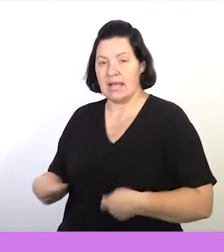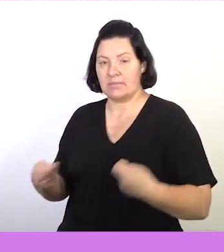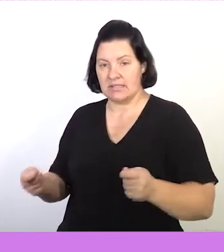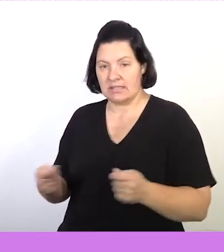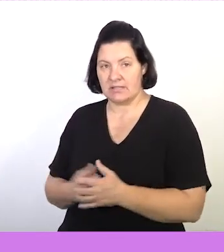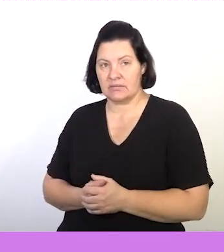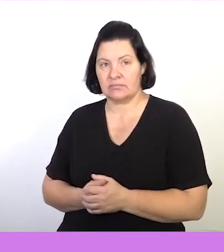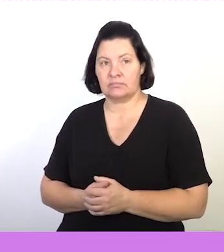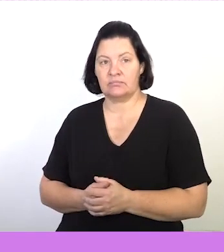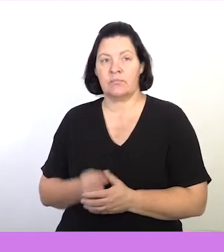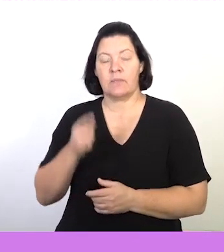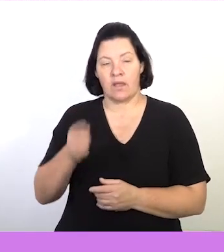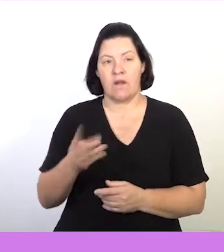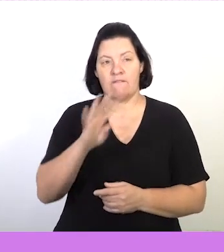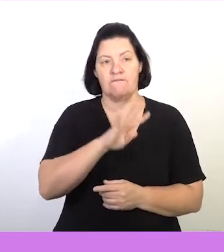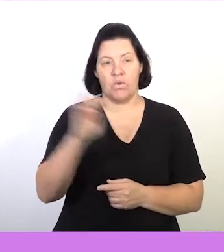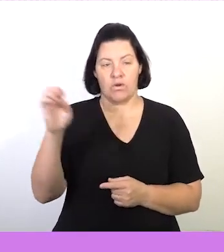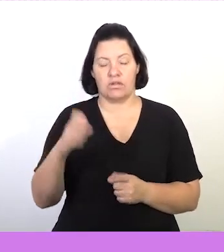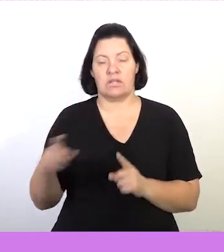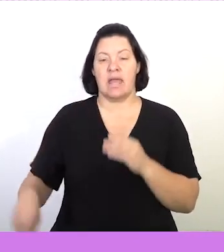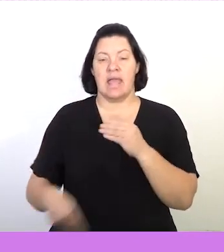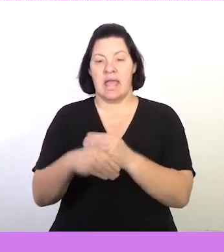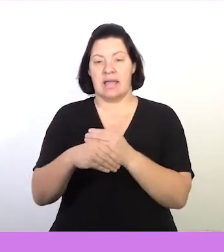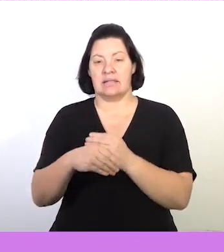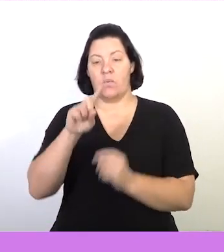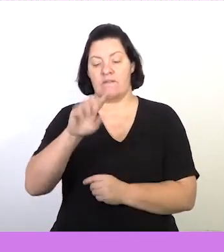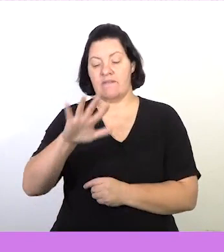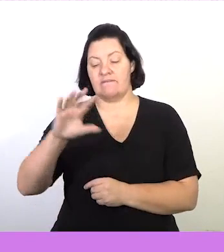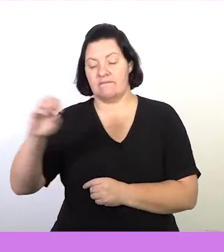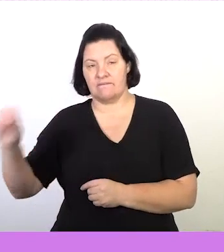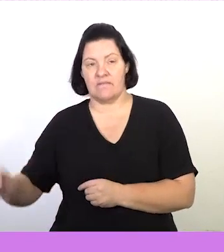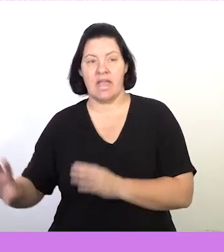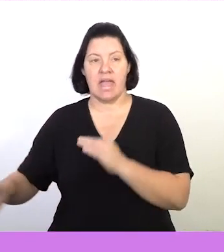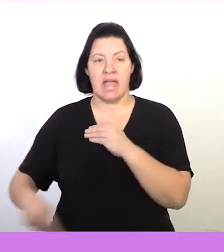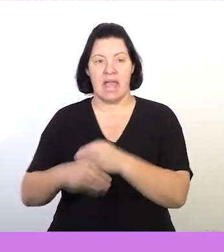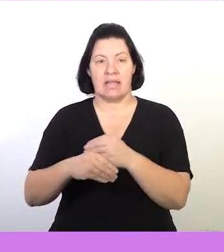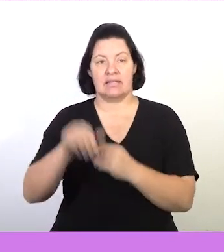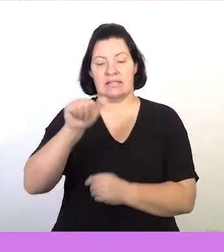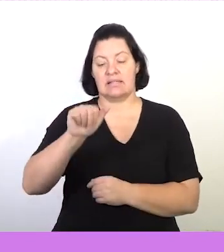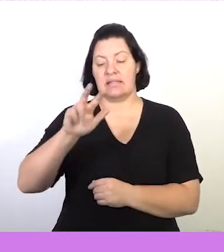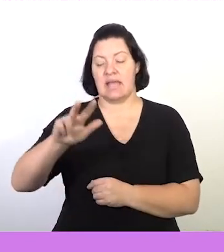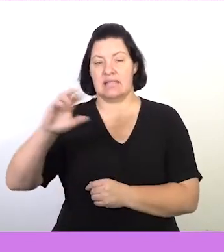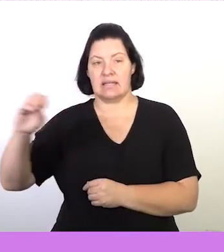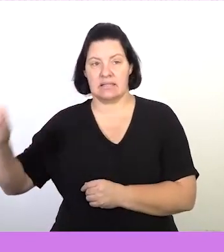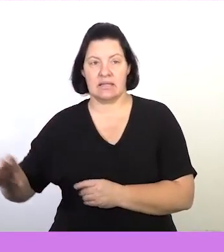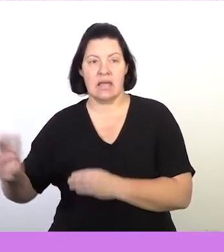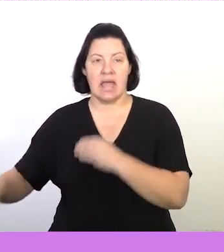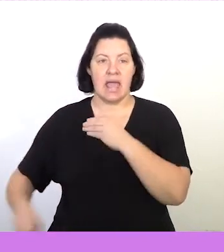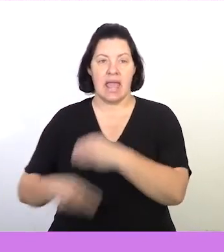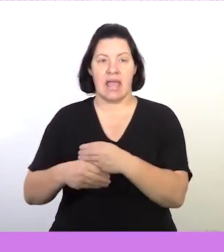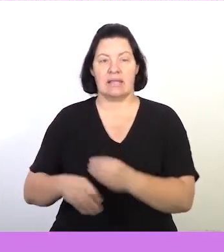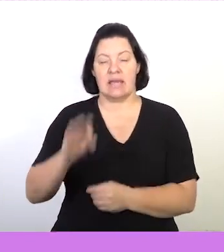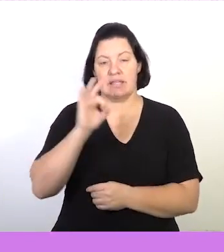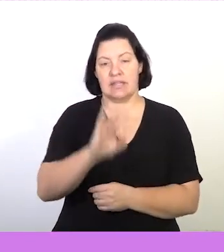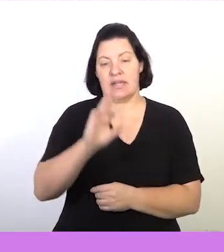over to the expenses. So therefore I'm going to add 400 plus 1,500 plus 6